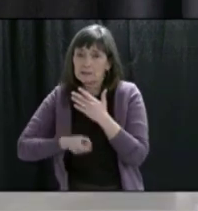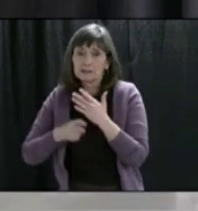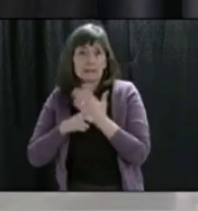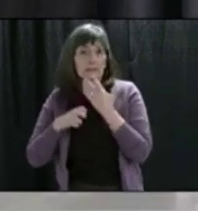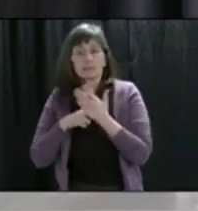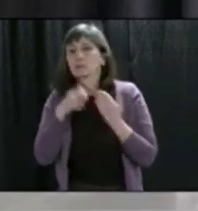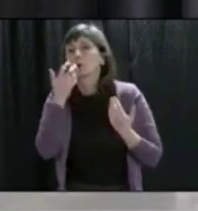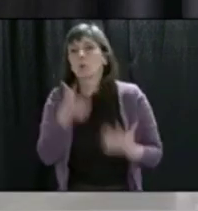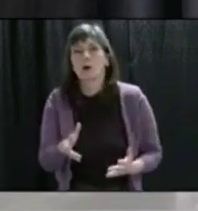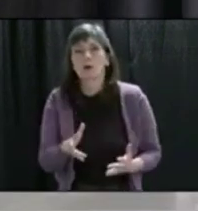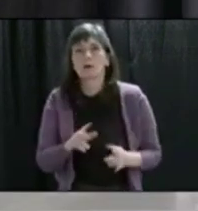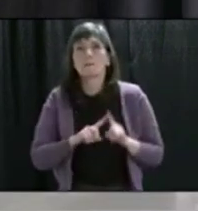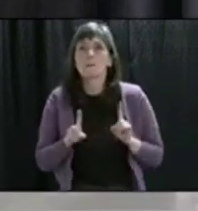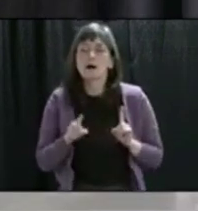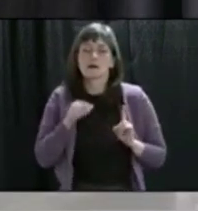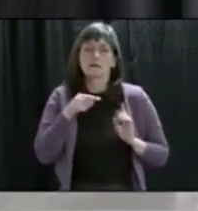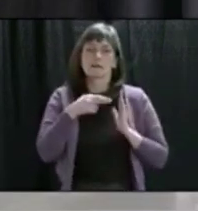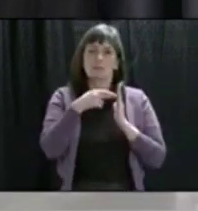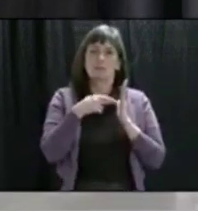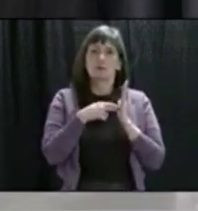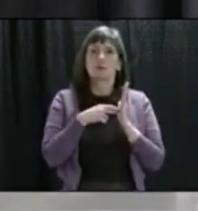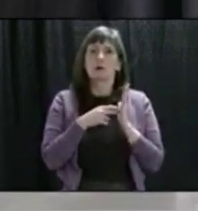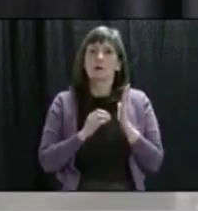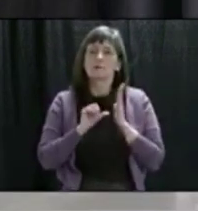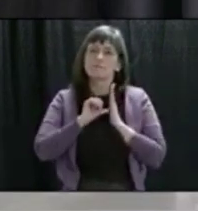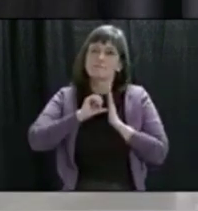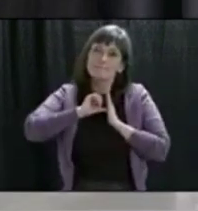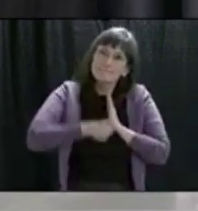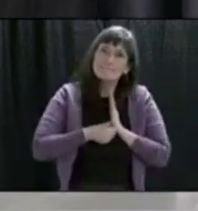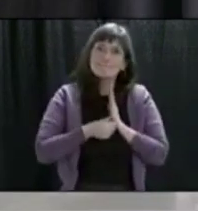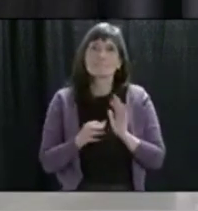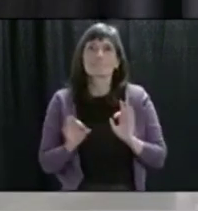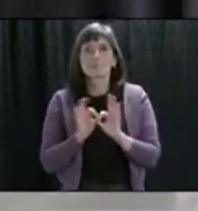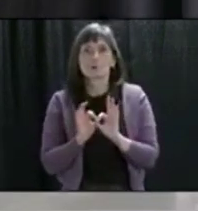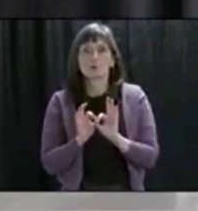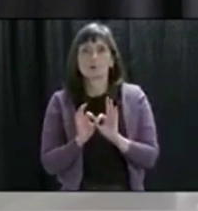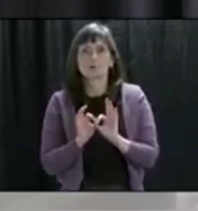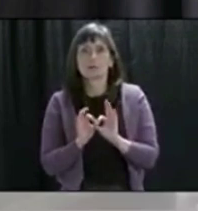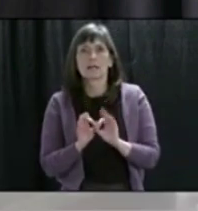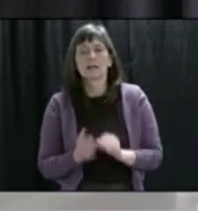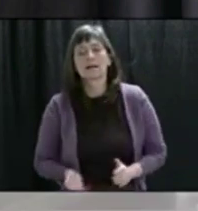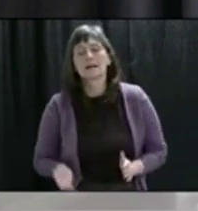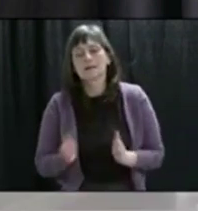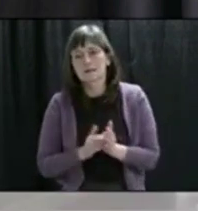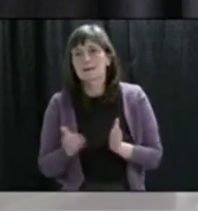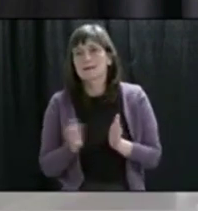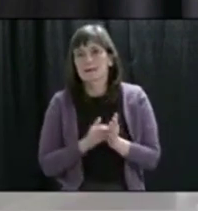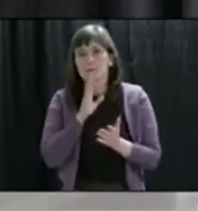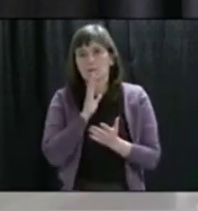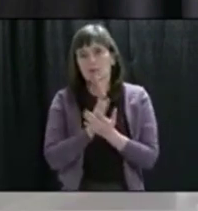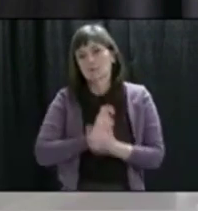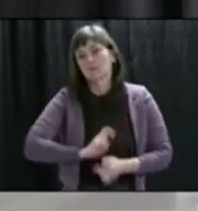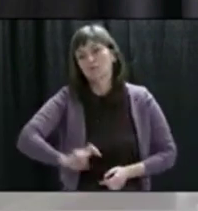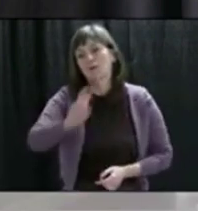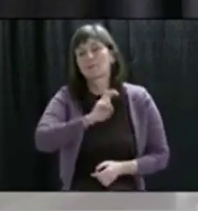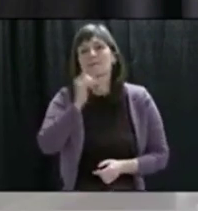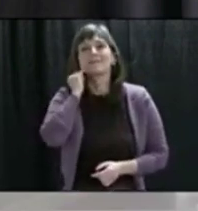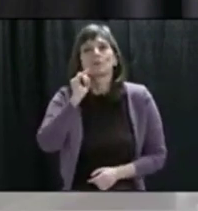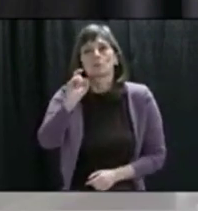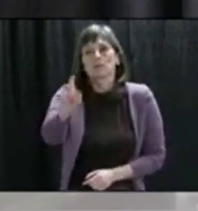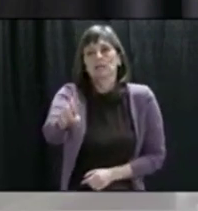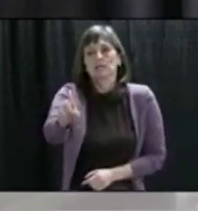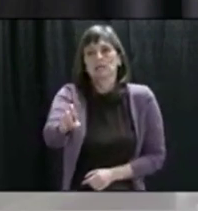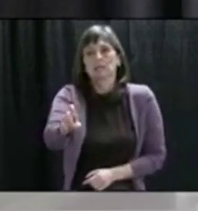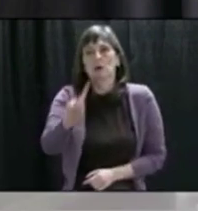...find ourselves. Essential travel has been emphasised over and over again, and that is the key.